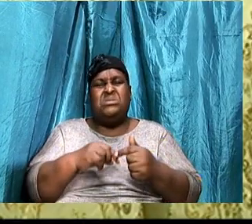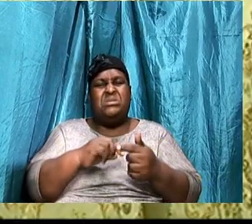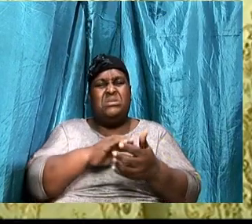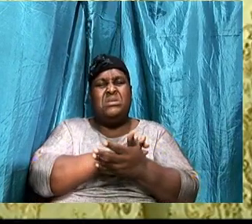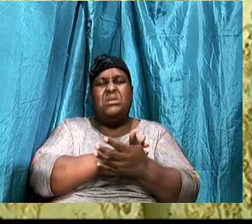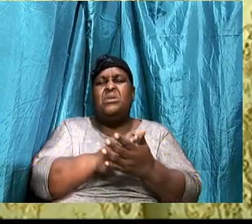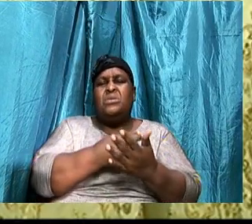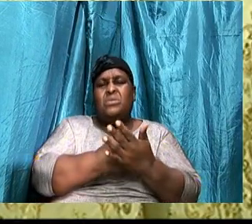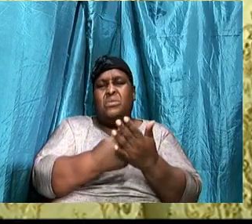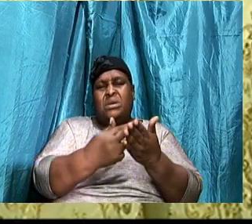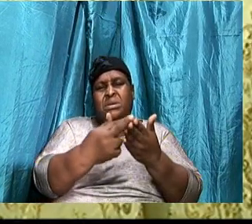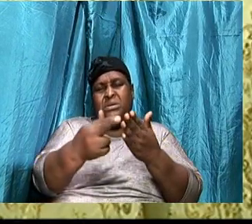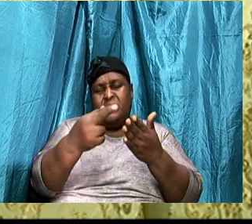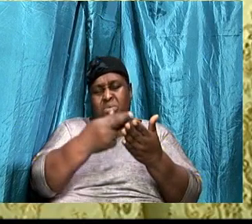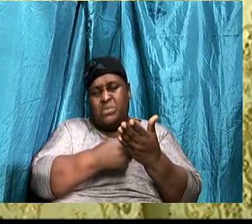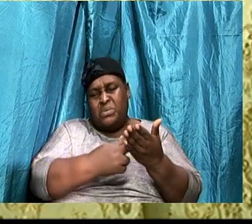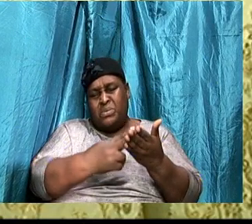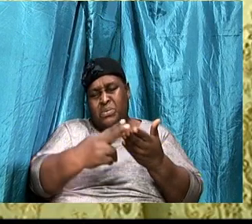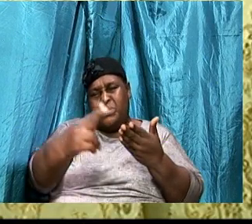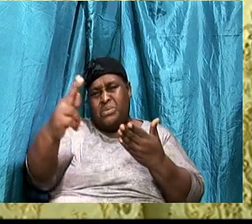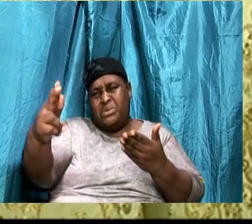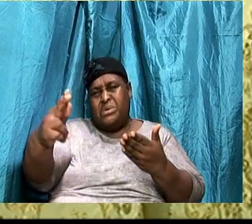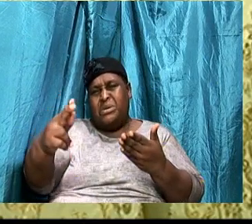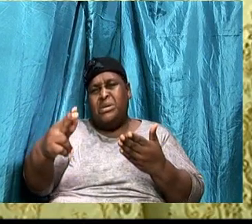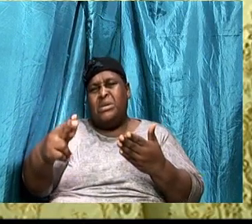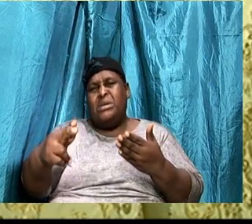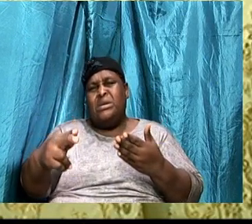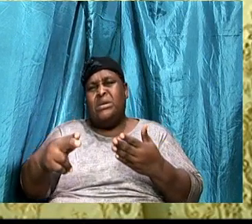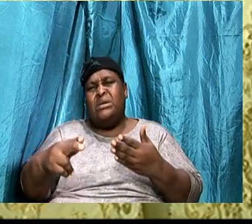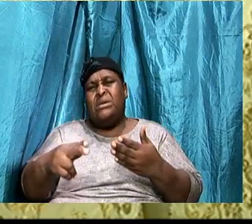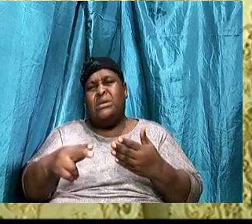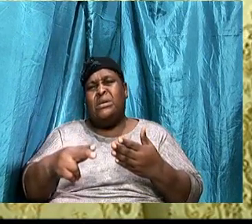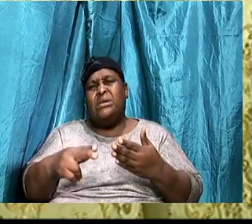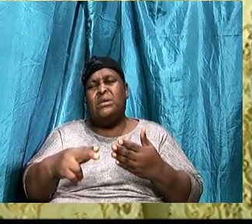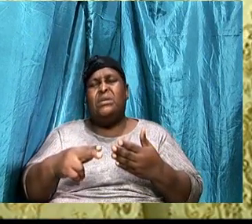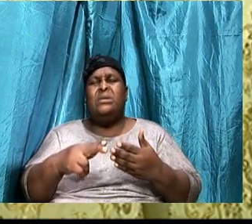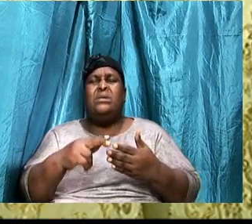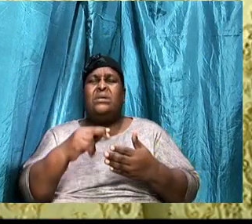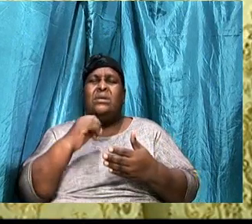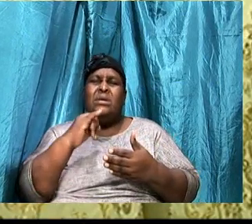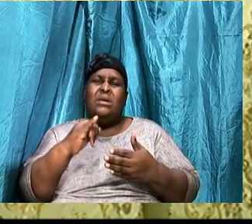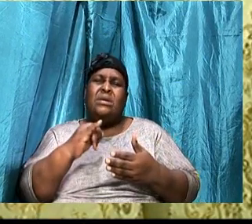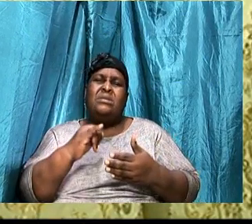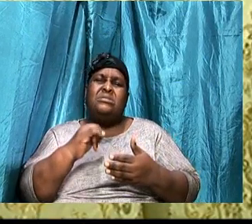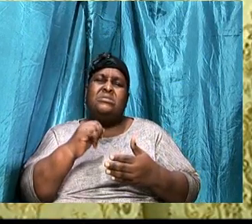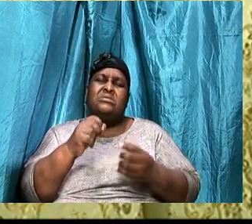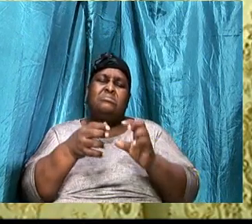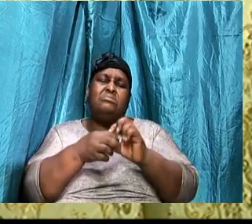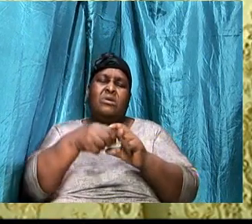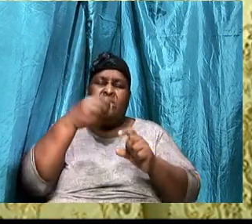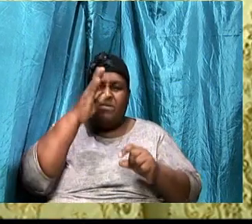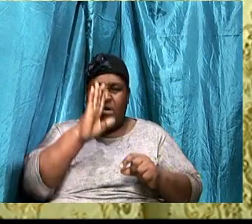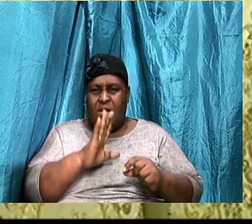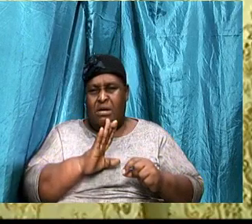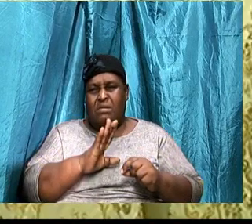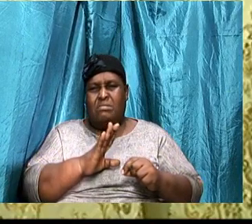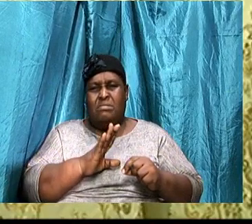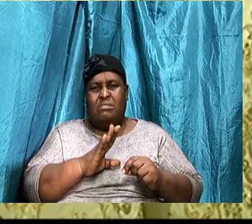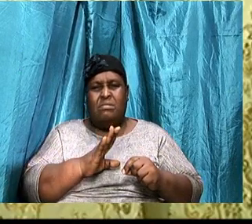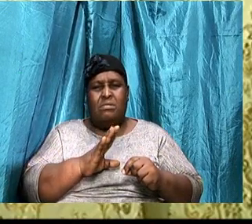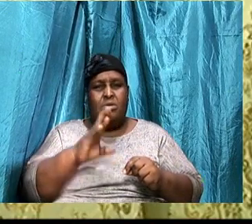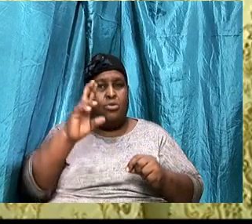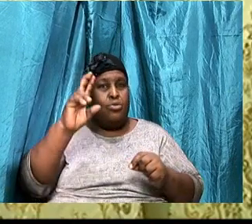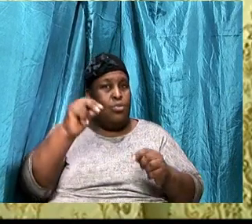-holiness is the enemy. Anything that is of fear and doubt is the enemy. And